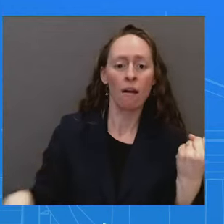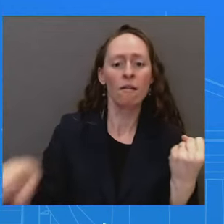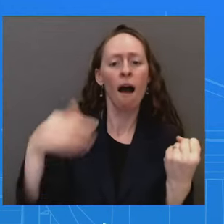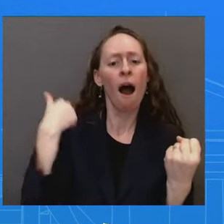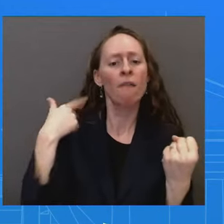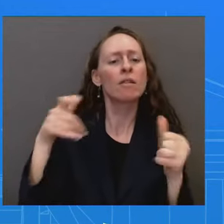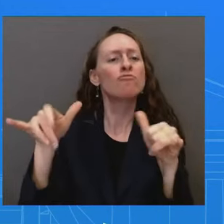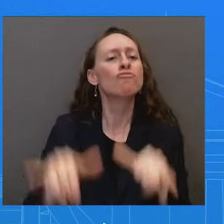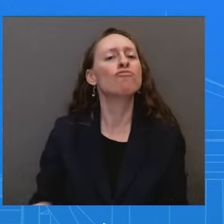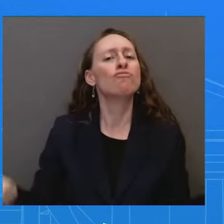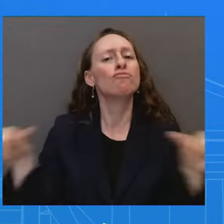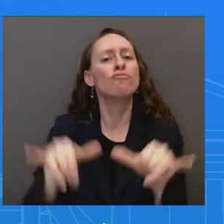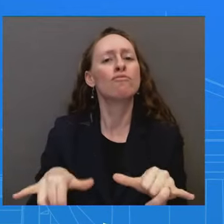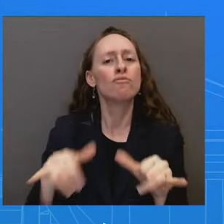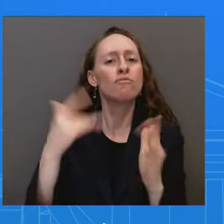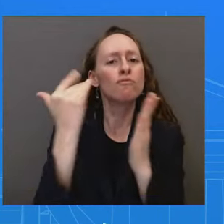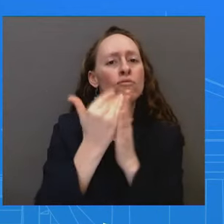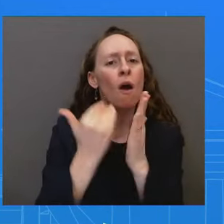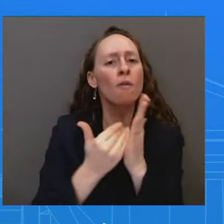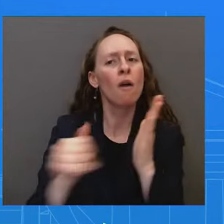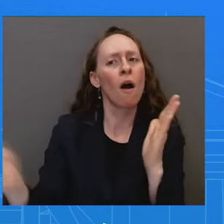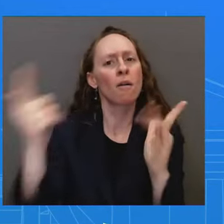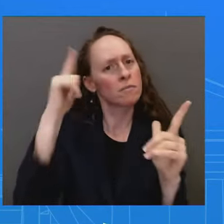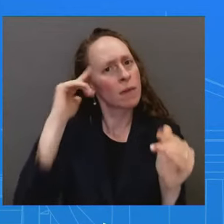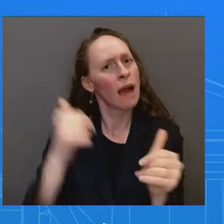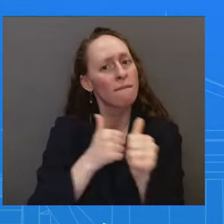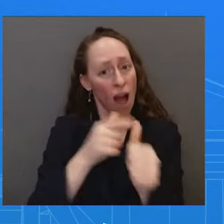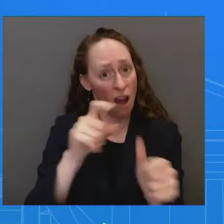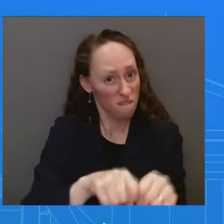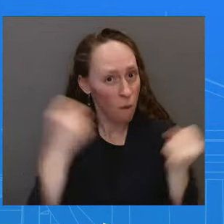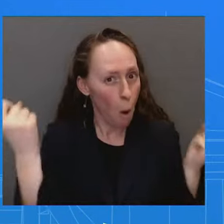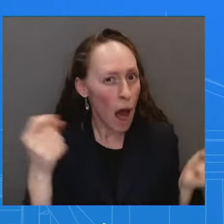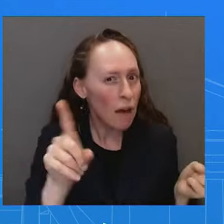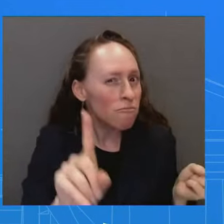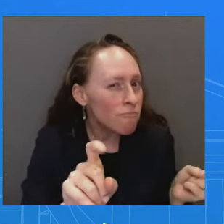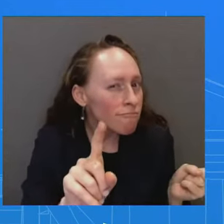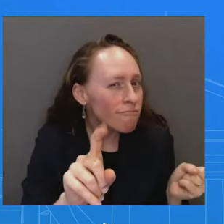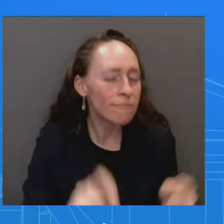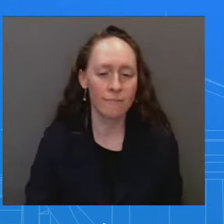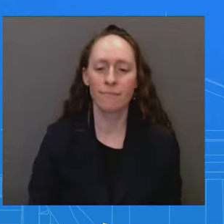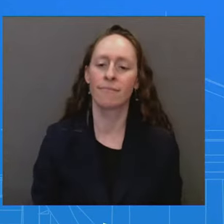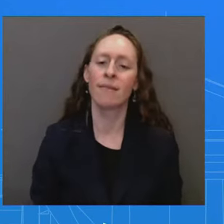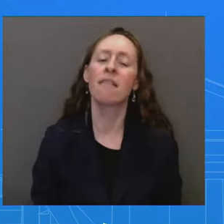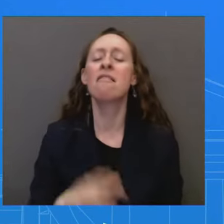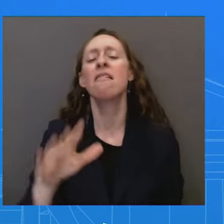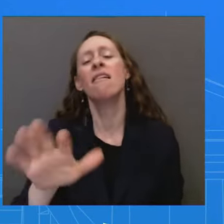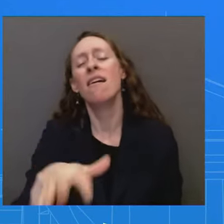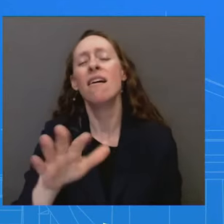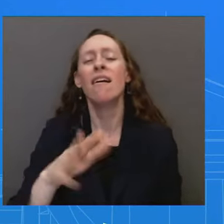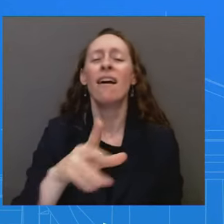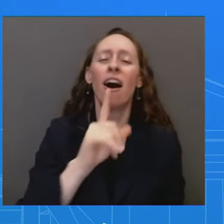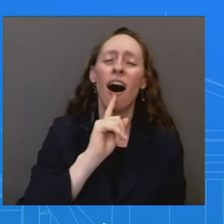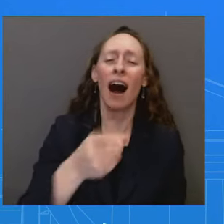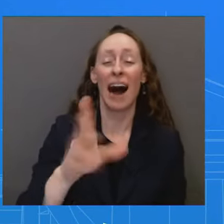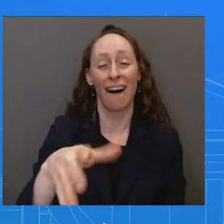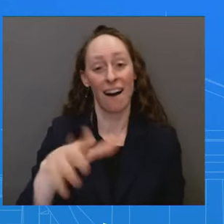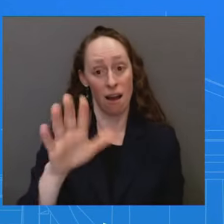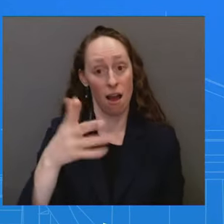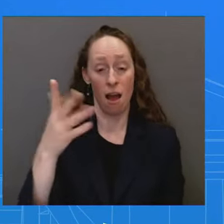happened? Like I said yesterday, I mean, there's an expectation that if a Cabinet officer becomes hospitalized,